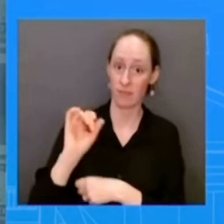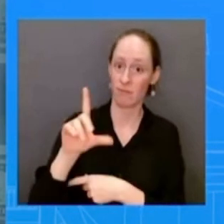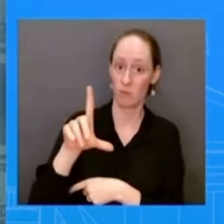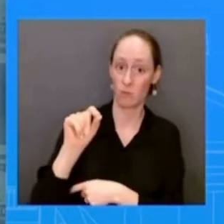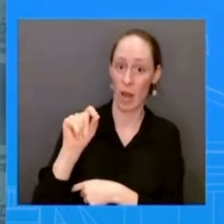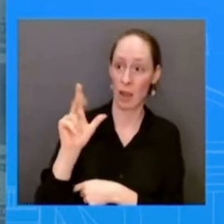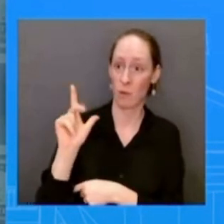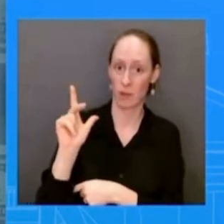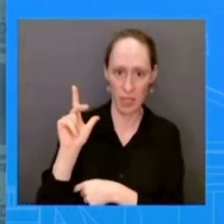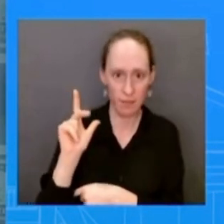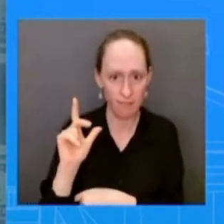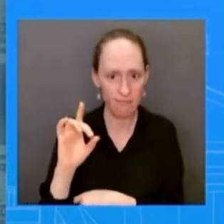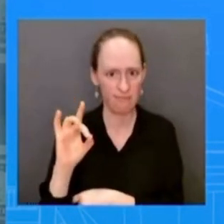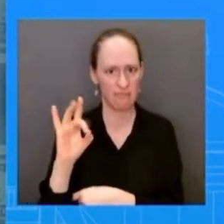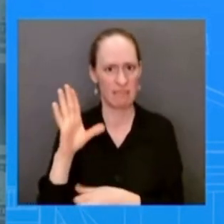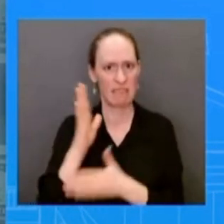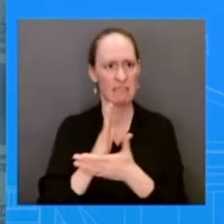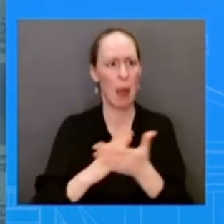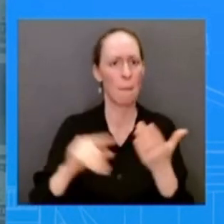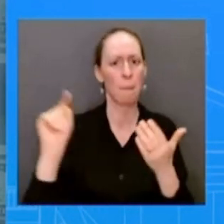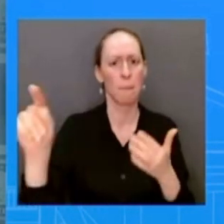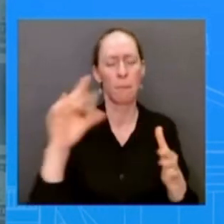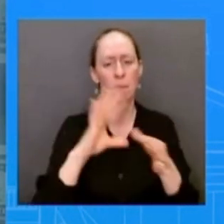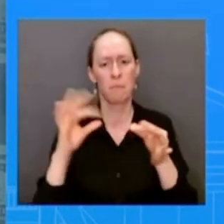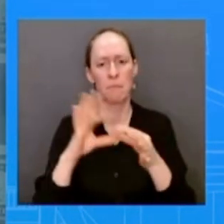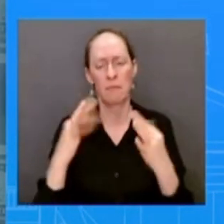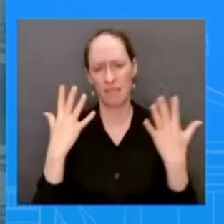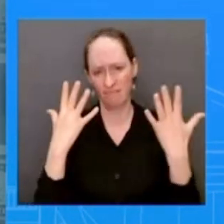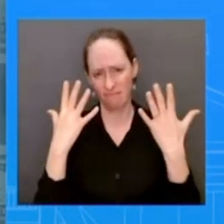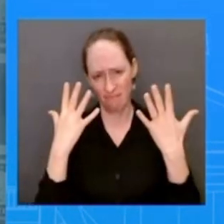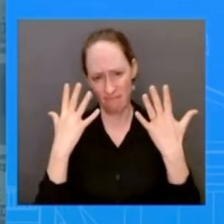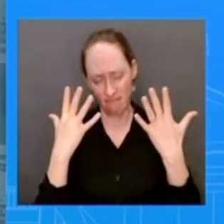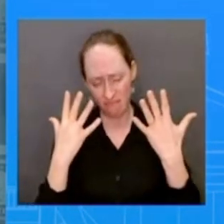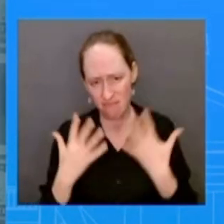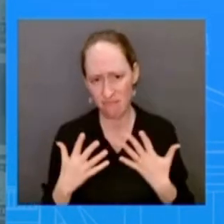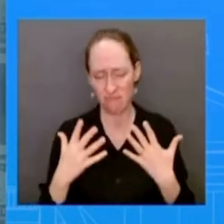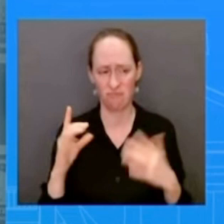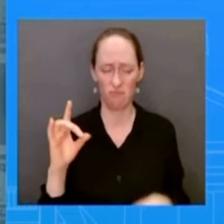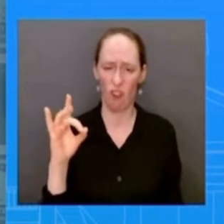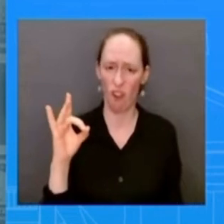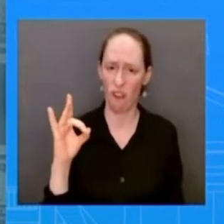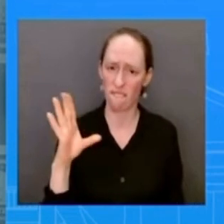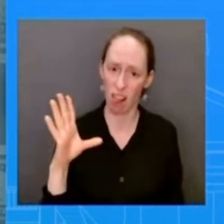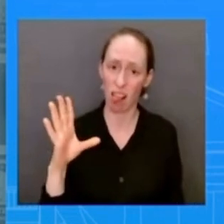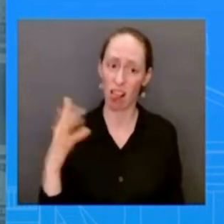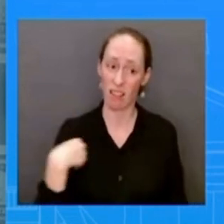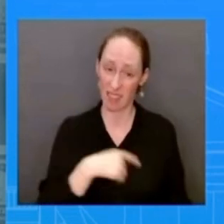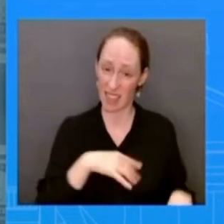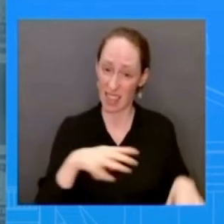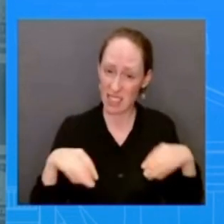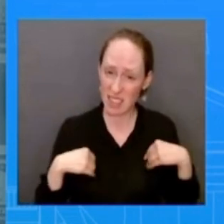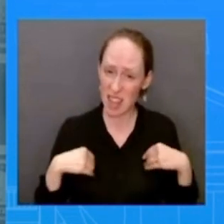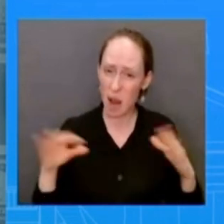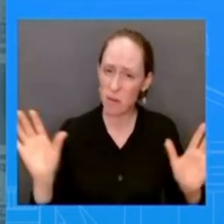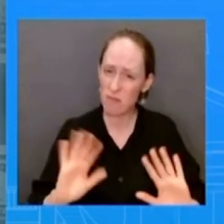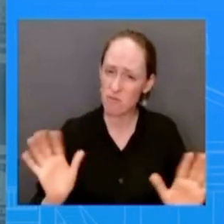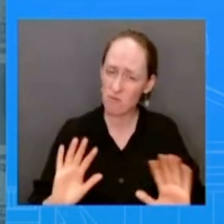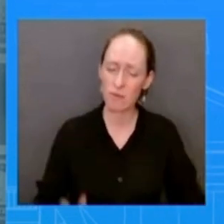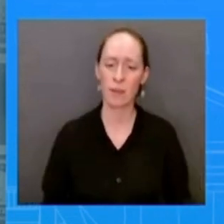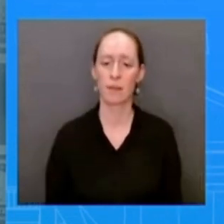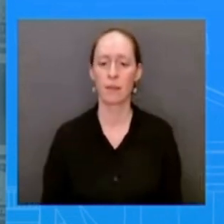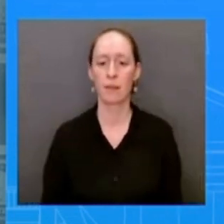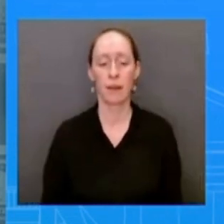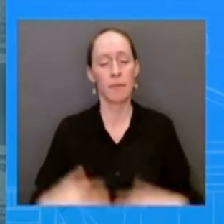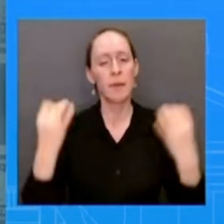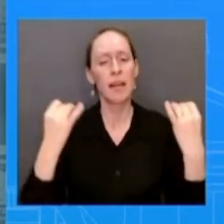like the overwhelming majority of americans the president and the vice president believe women should be able to make health care